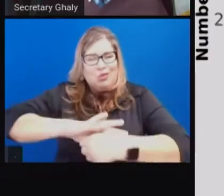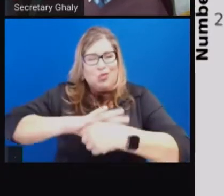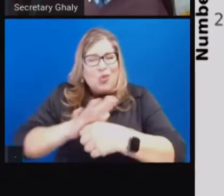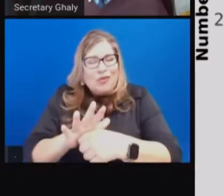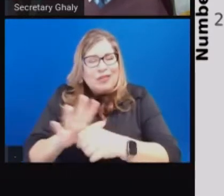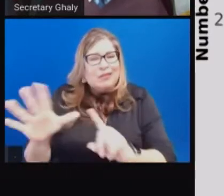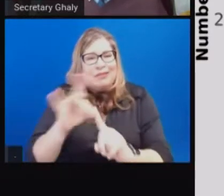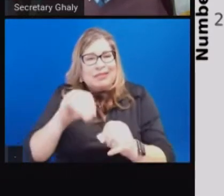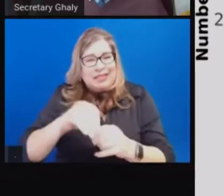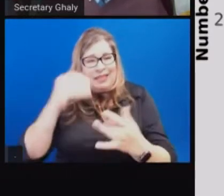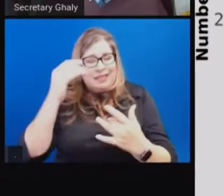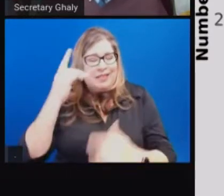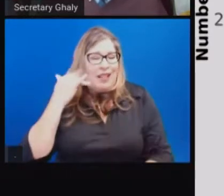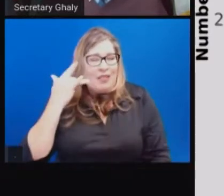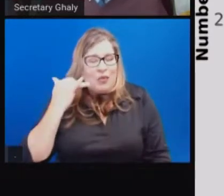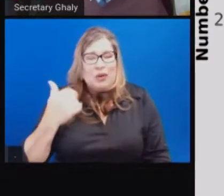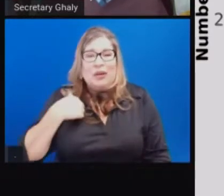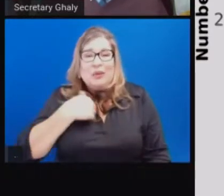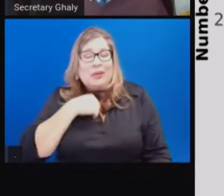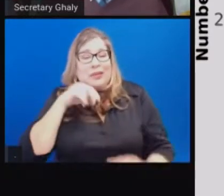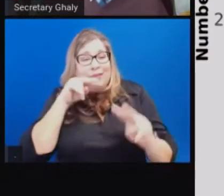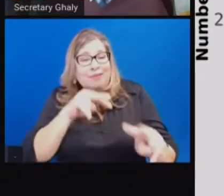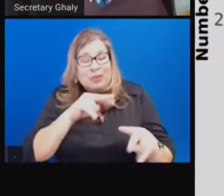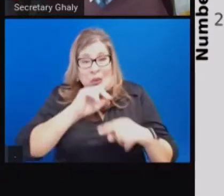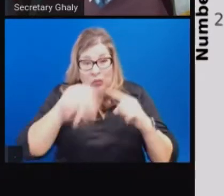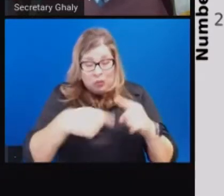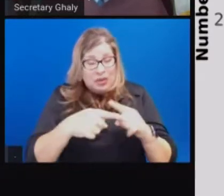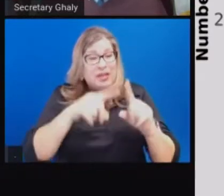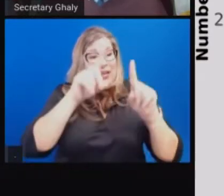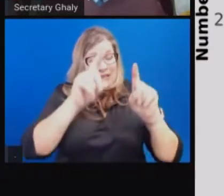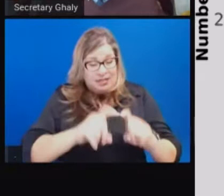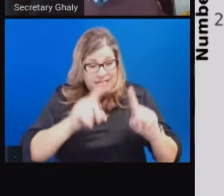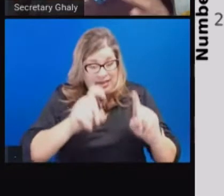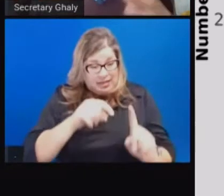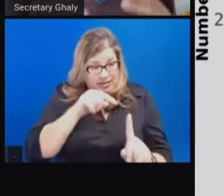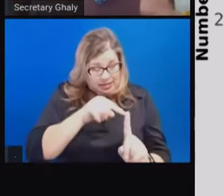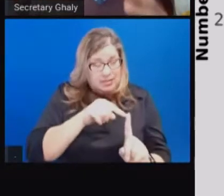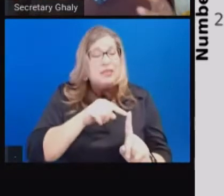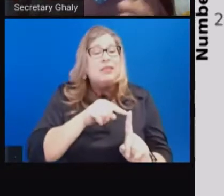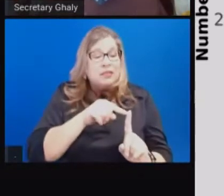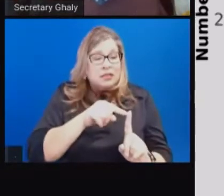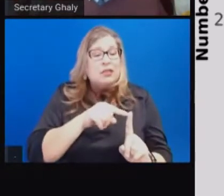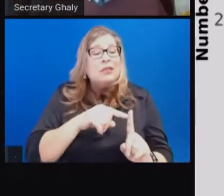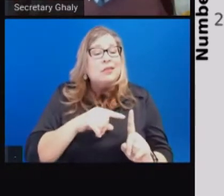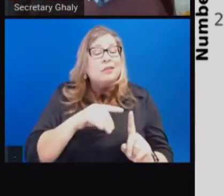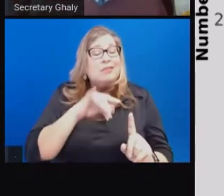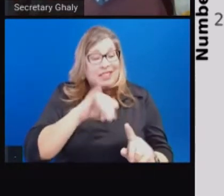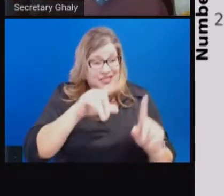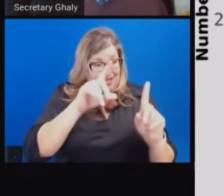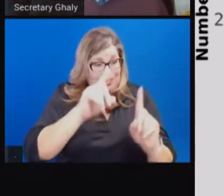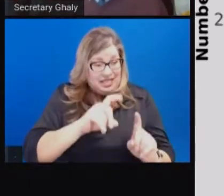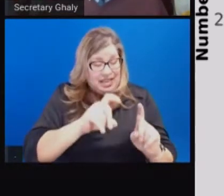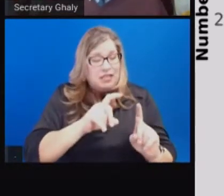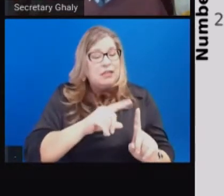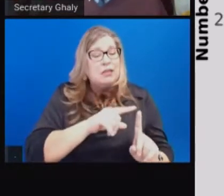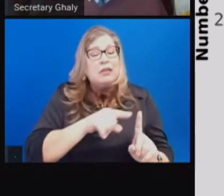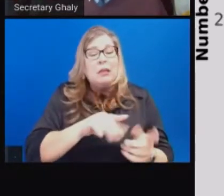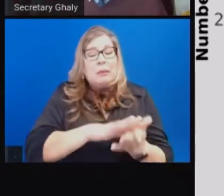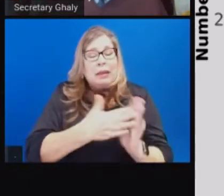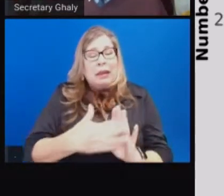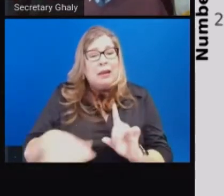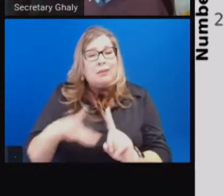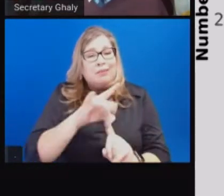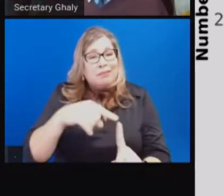at exactly when tests were done, when they turned positive to try to really get a more fine-tuned level